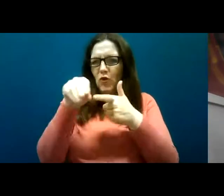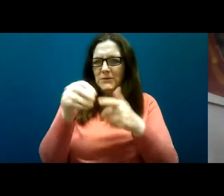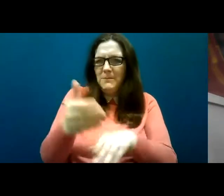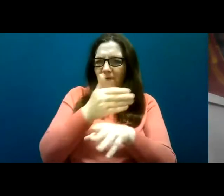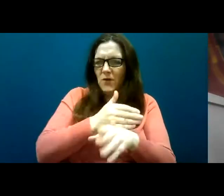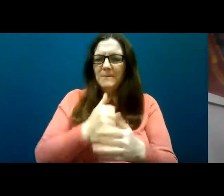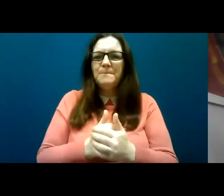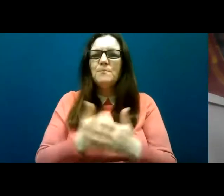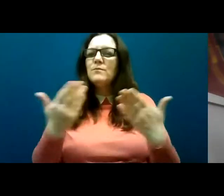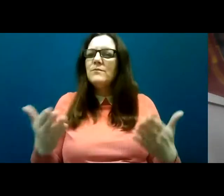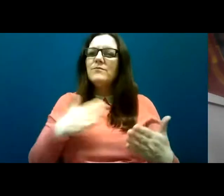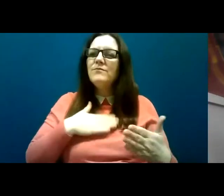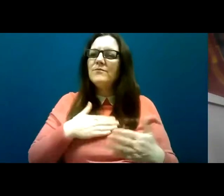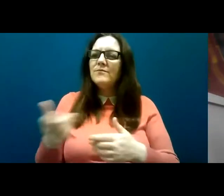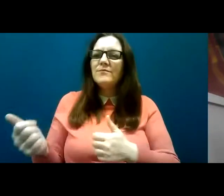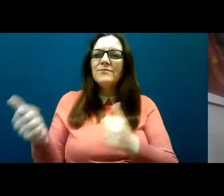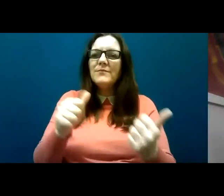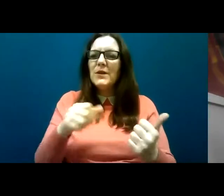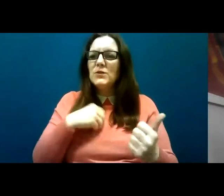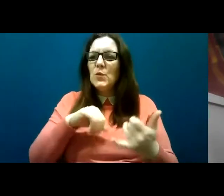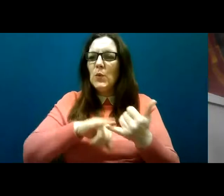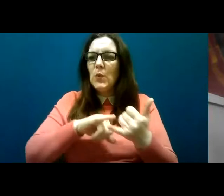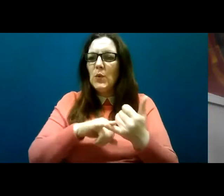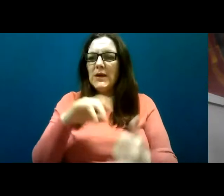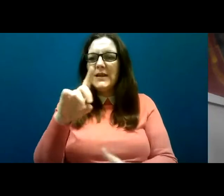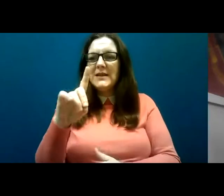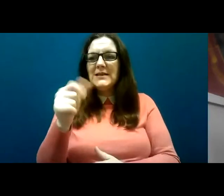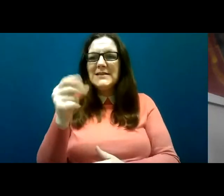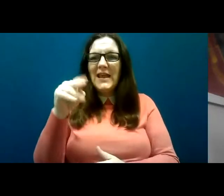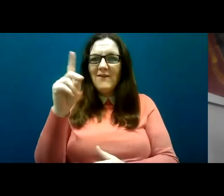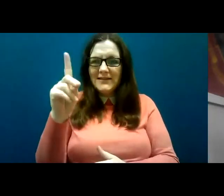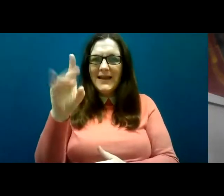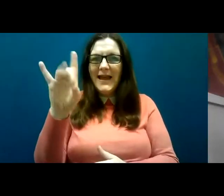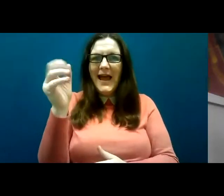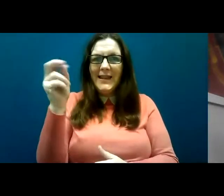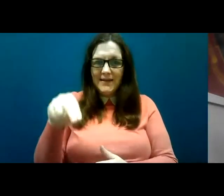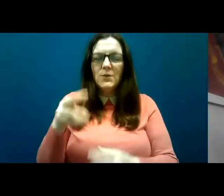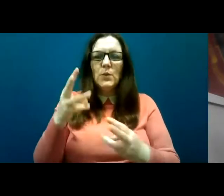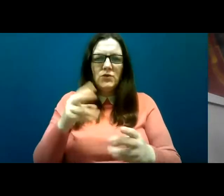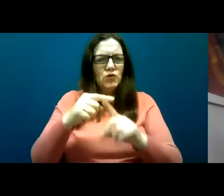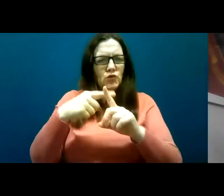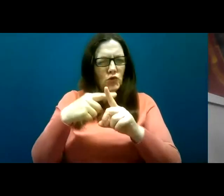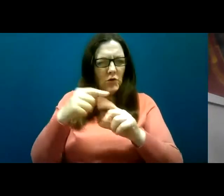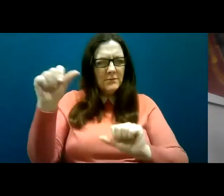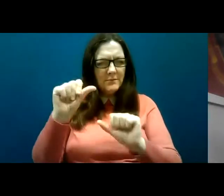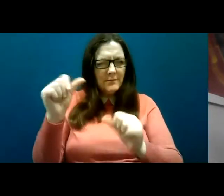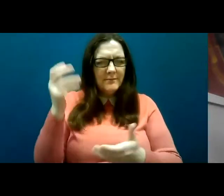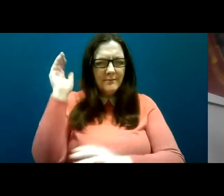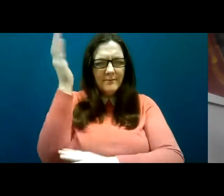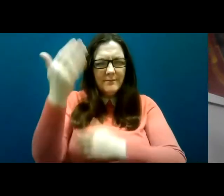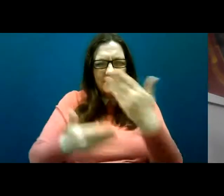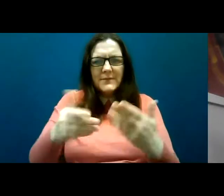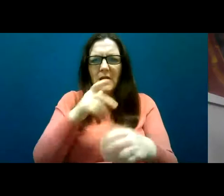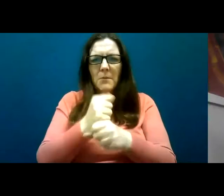I'd now like to turn to my colleague, David Hallinan, who is just going to do a very short presentation on where